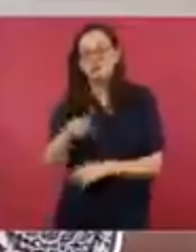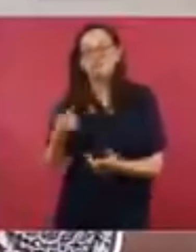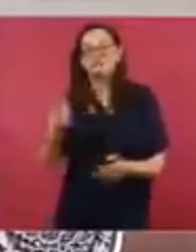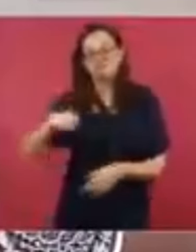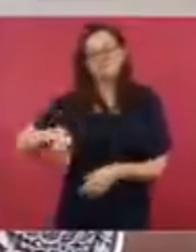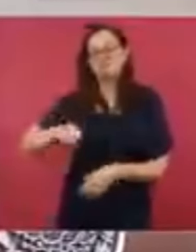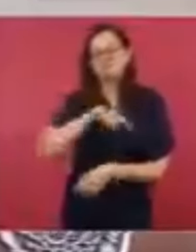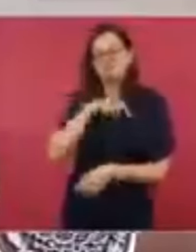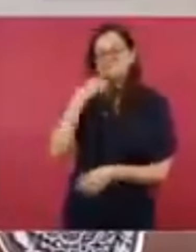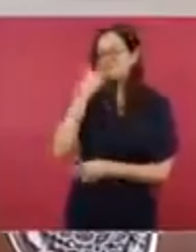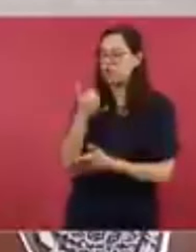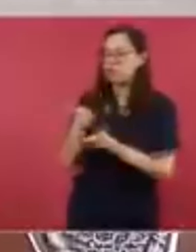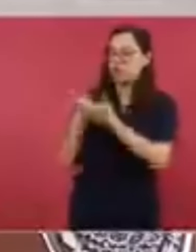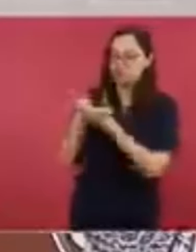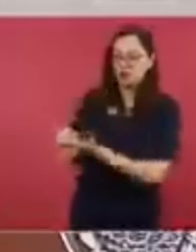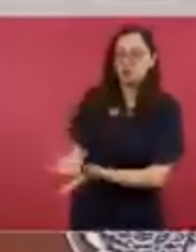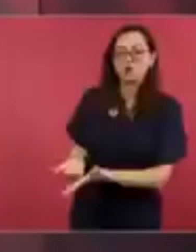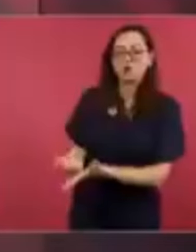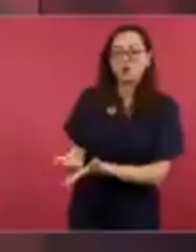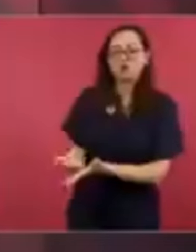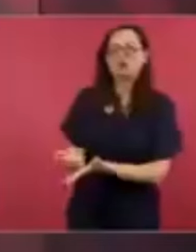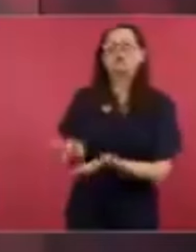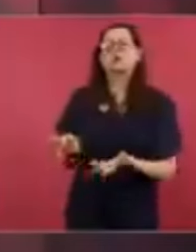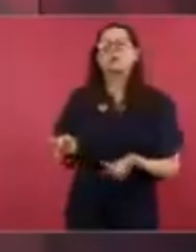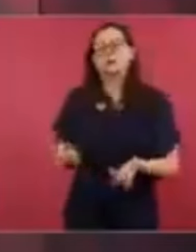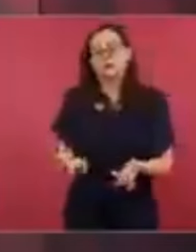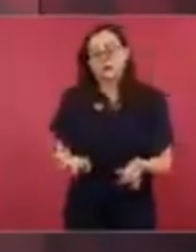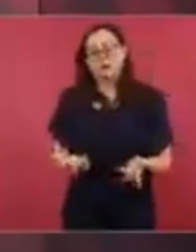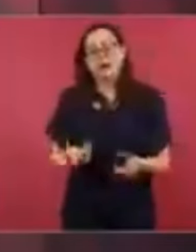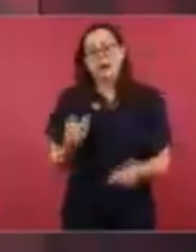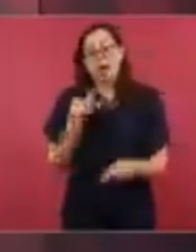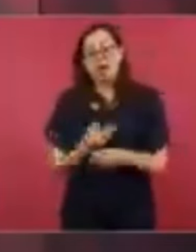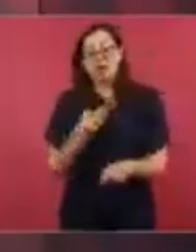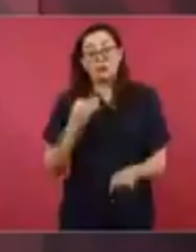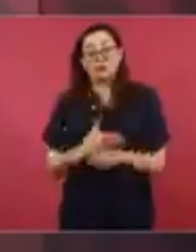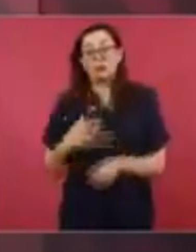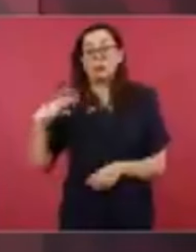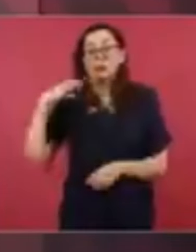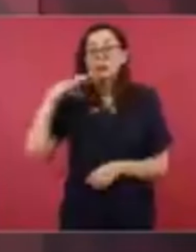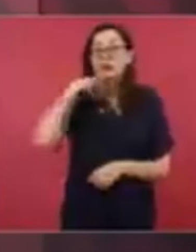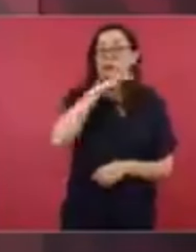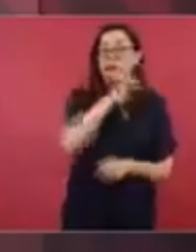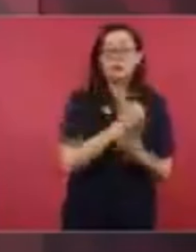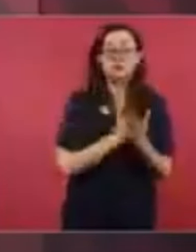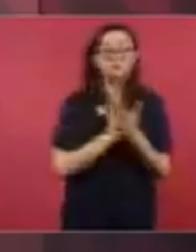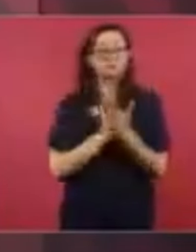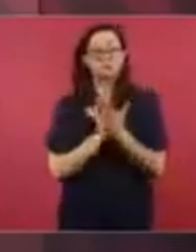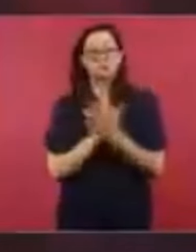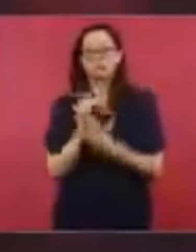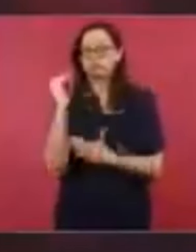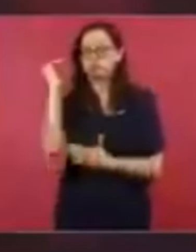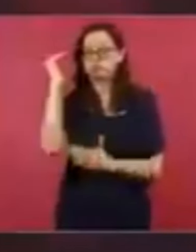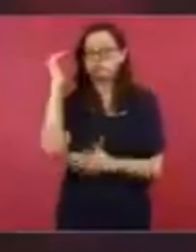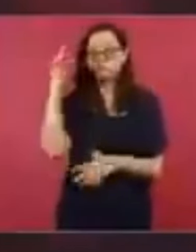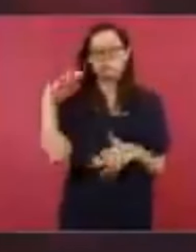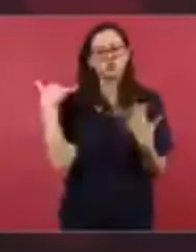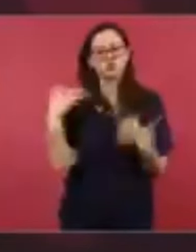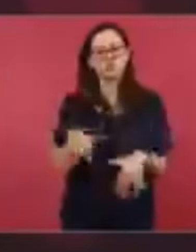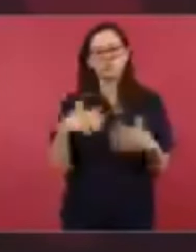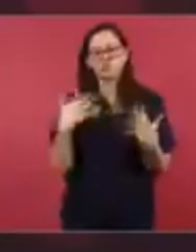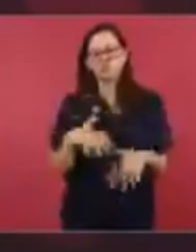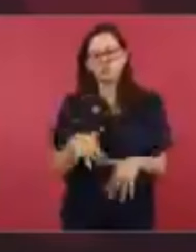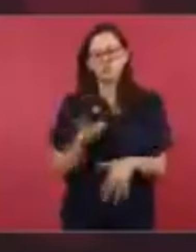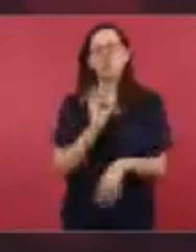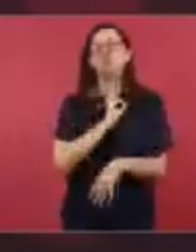shortage in electricity in the country. In the case of Belize, we are our people, brothers, and we are neighbors. We